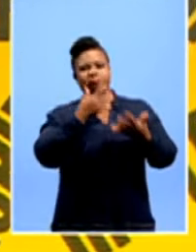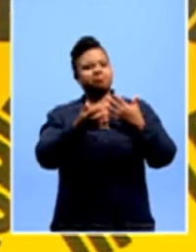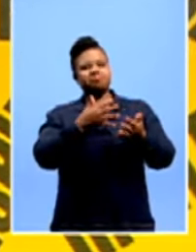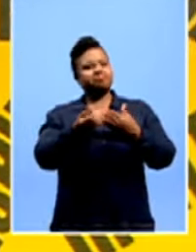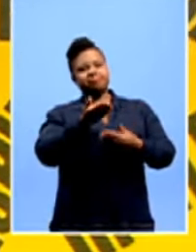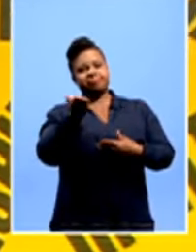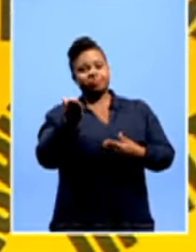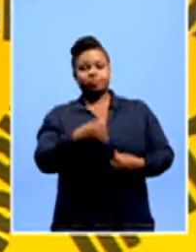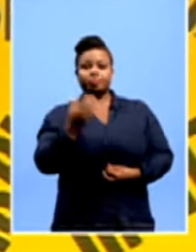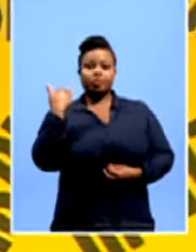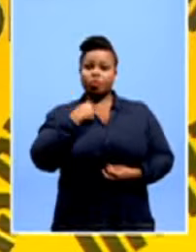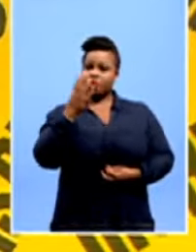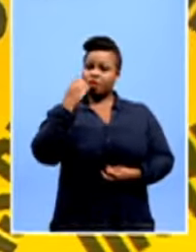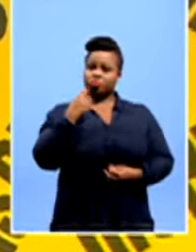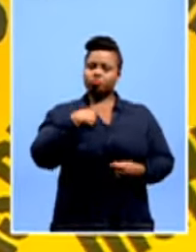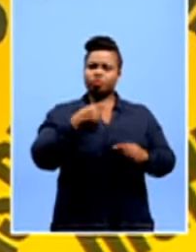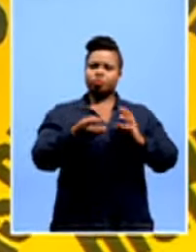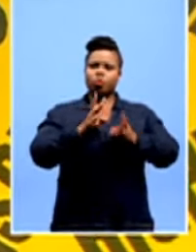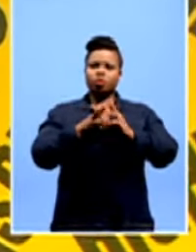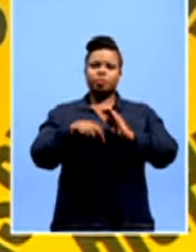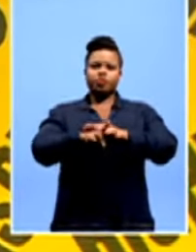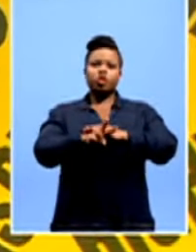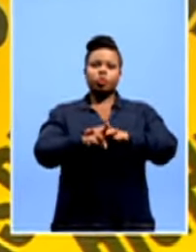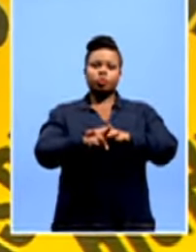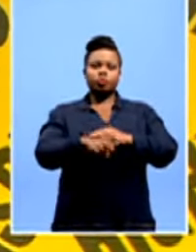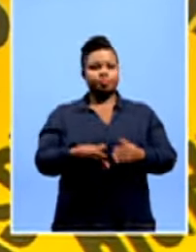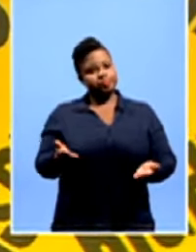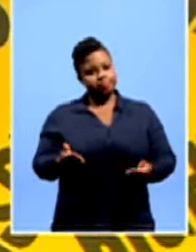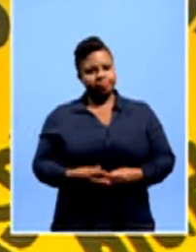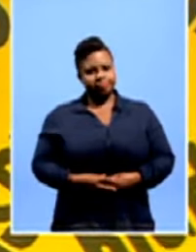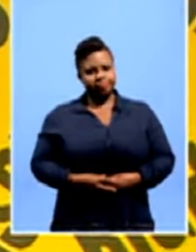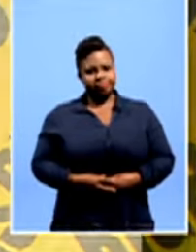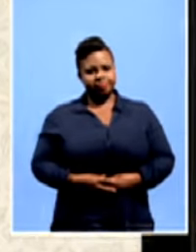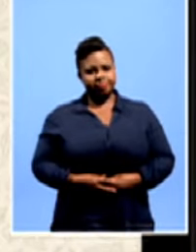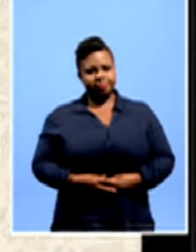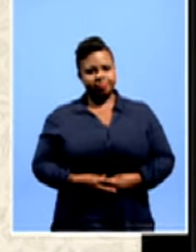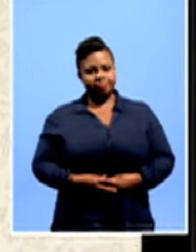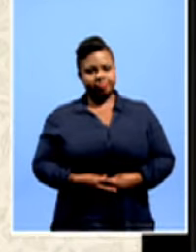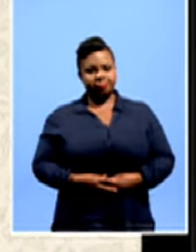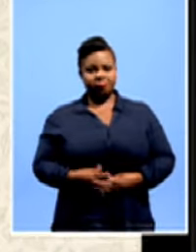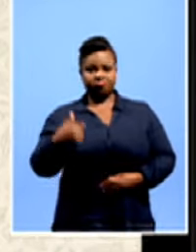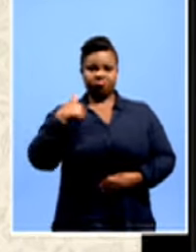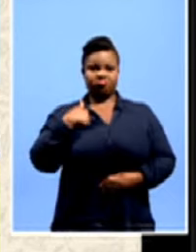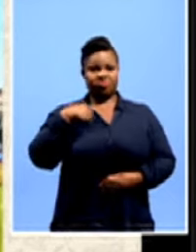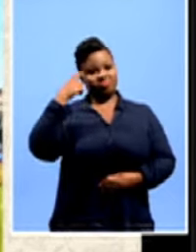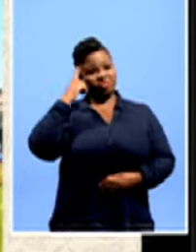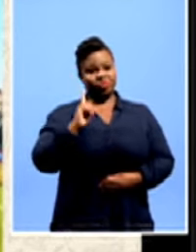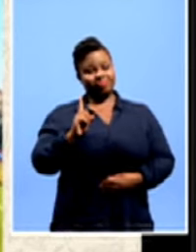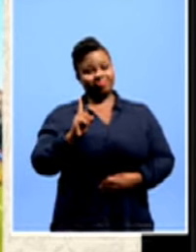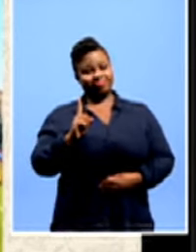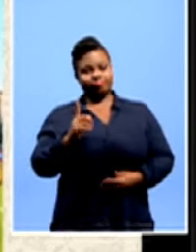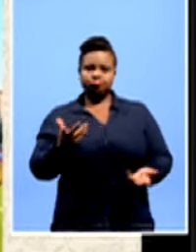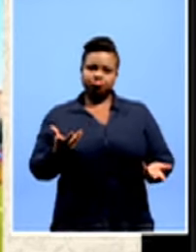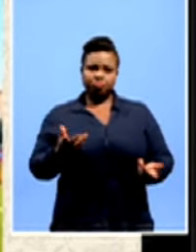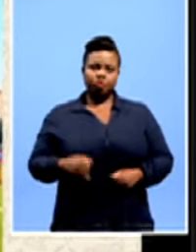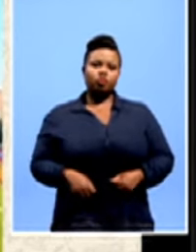you are. We've been asking you to send us WhatsApp videos. Take a look. Basically, my thoughts on